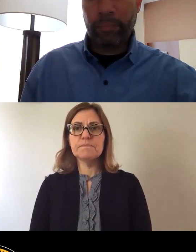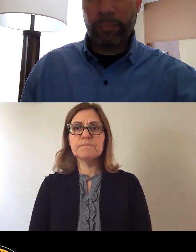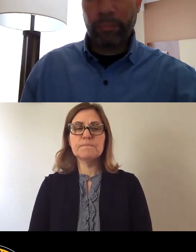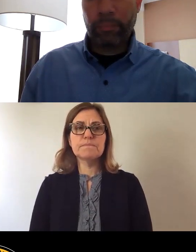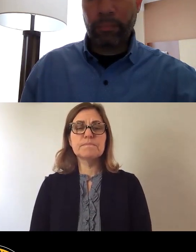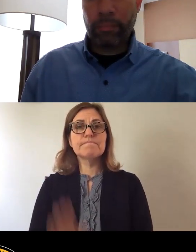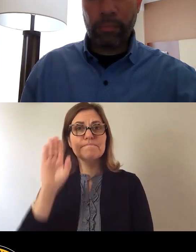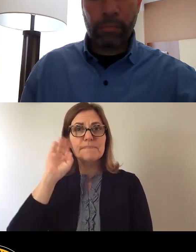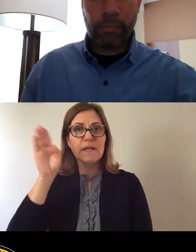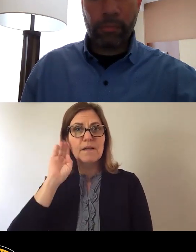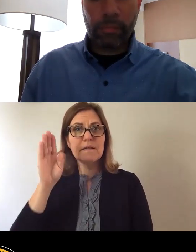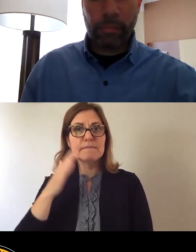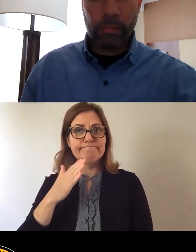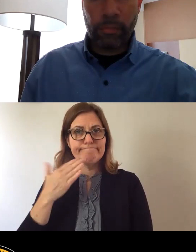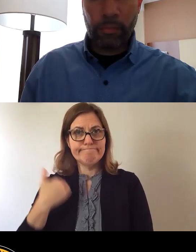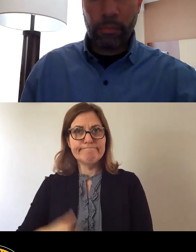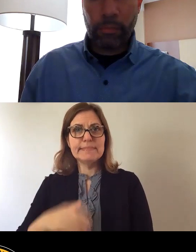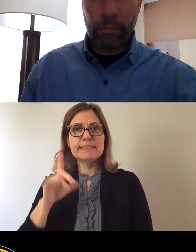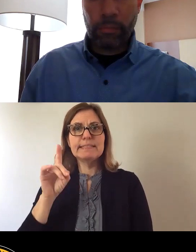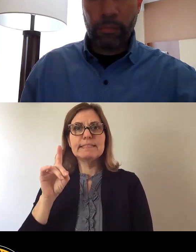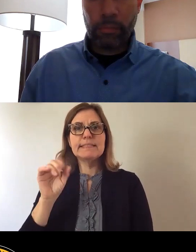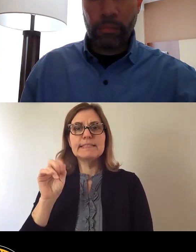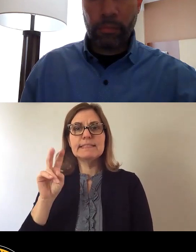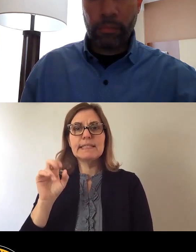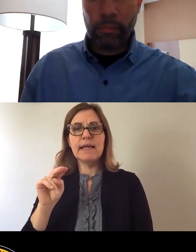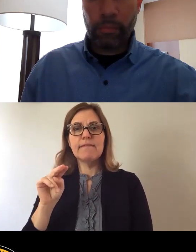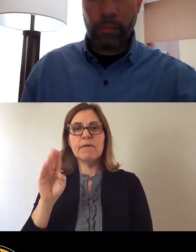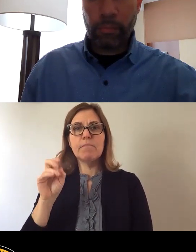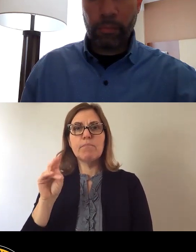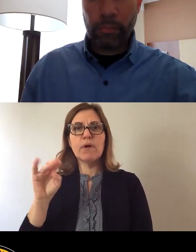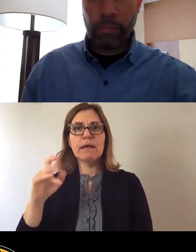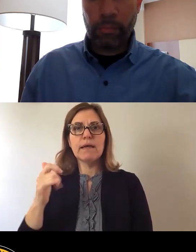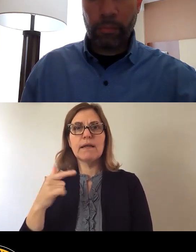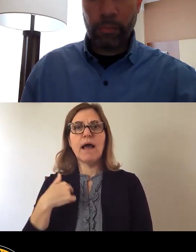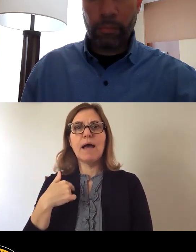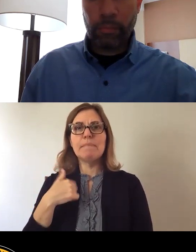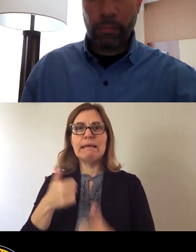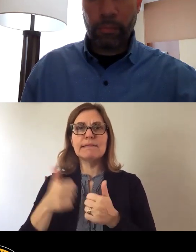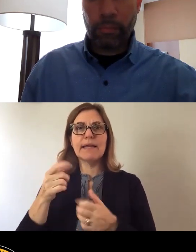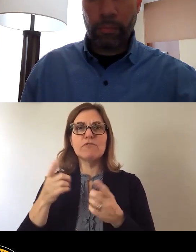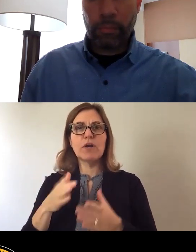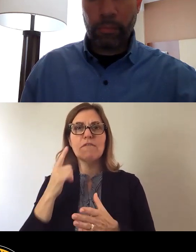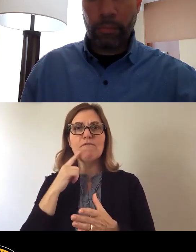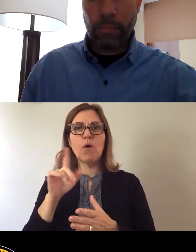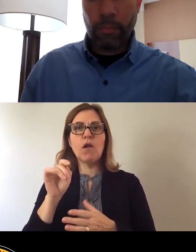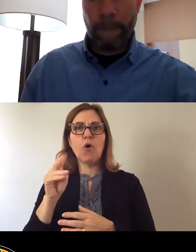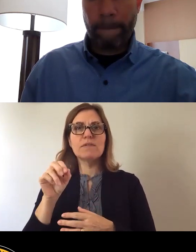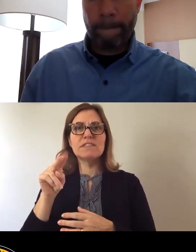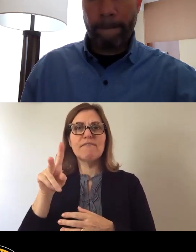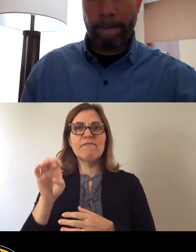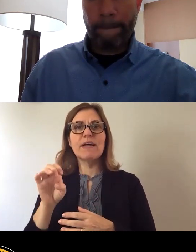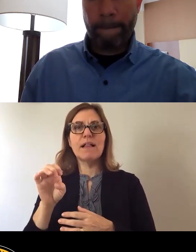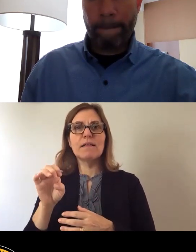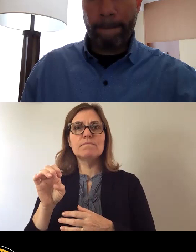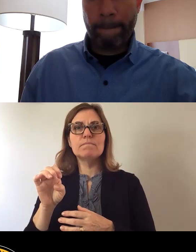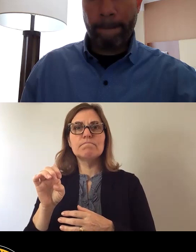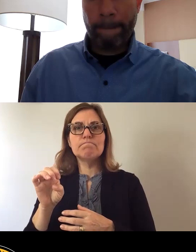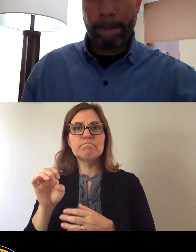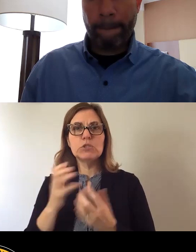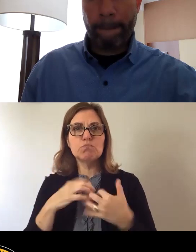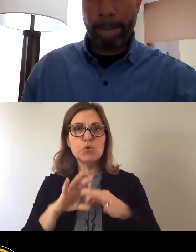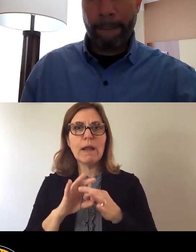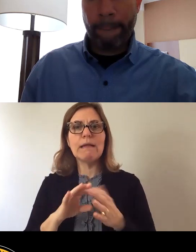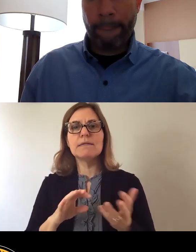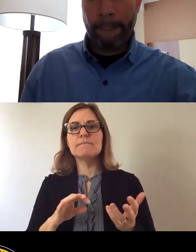Hi, my name is Dave Brennigan. I'm the Executive Director of Lawrenceville United and a resident of Lower Lawrenceville. I'm